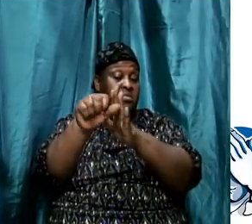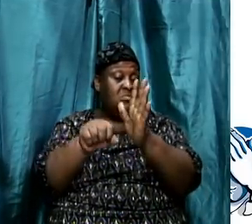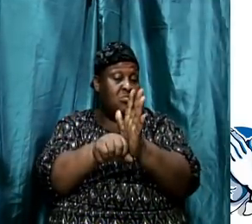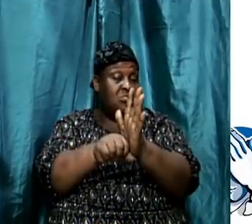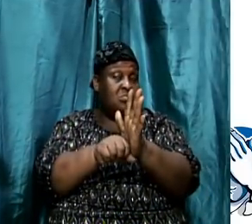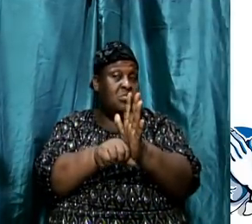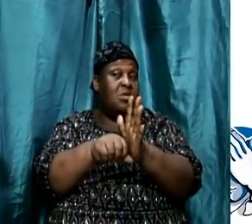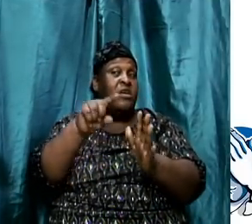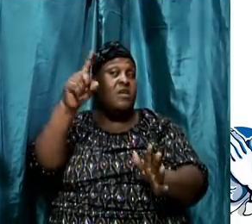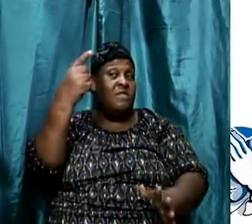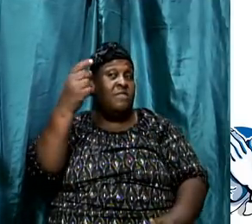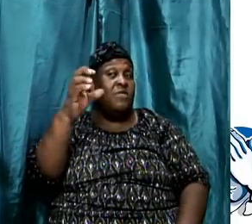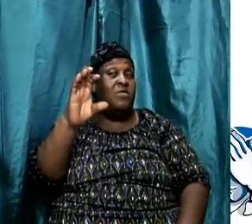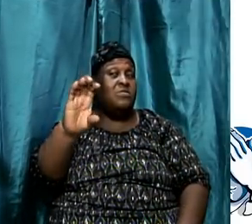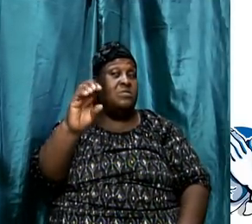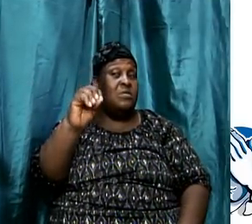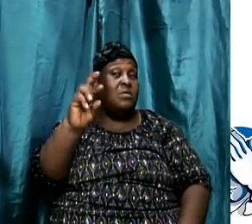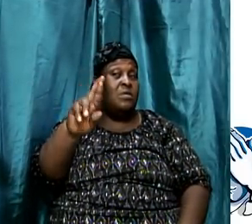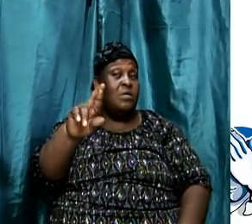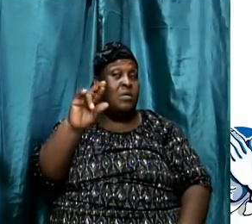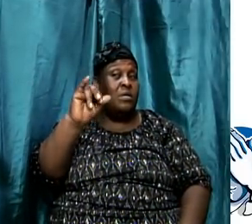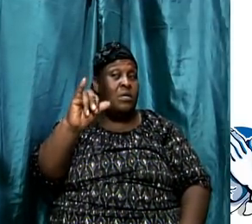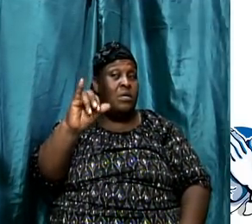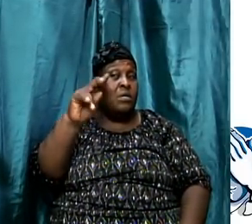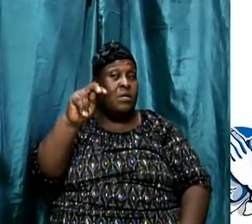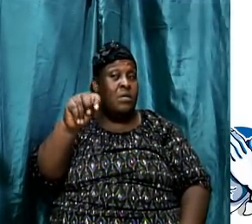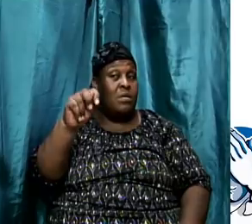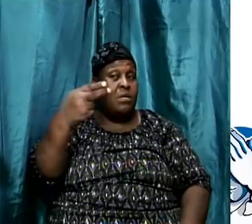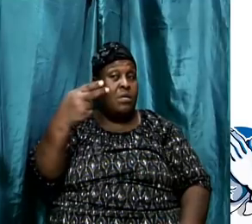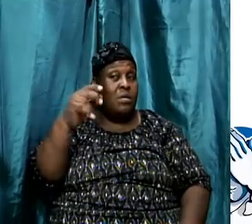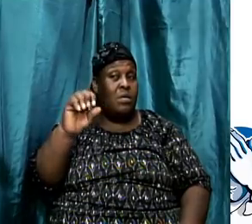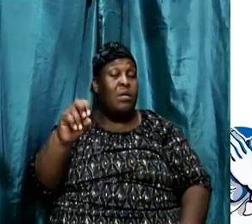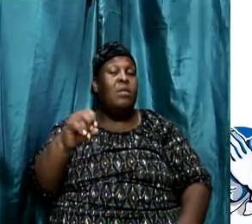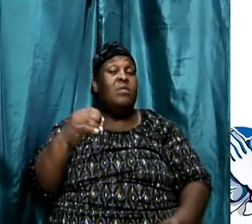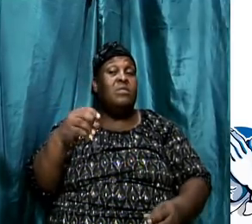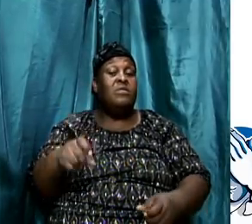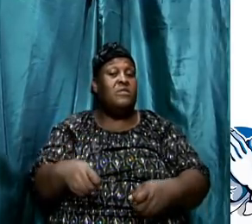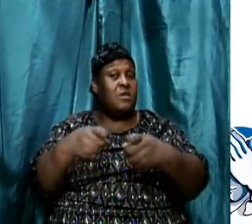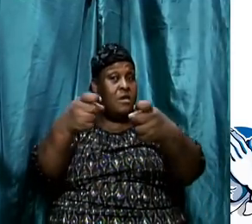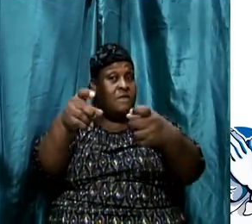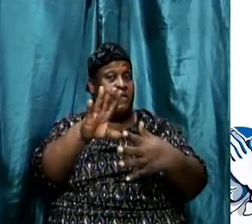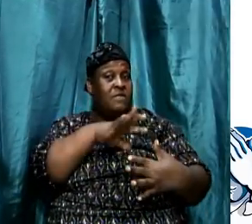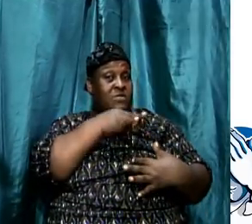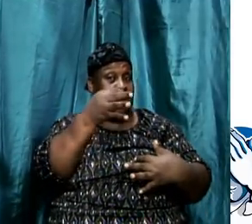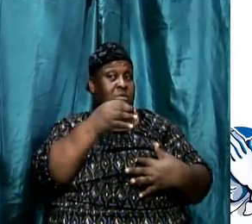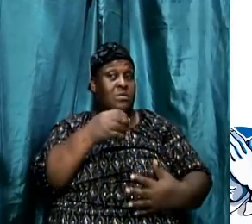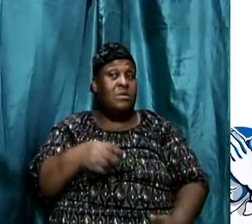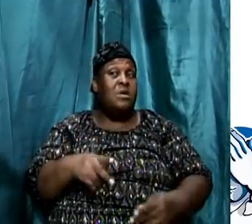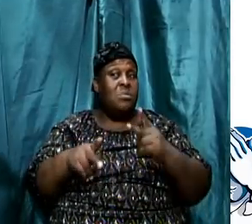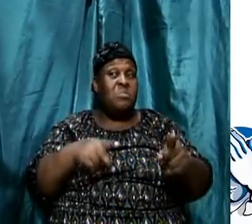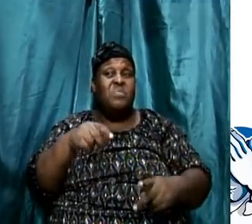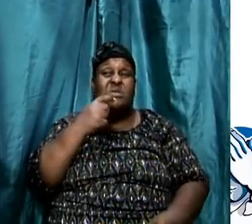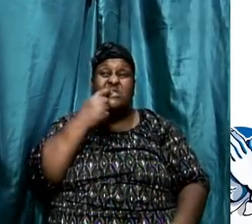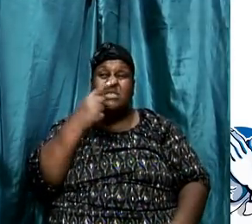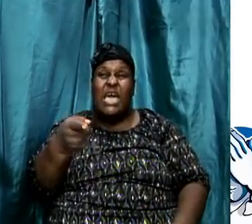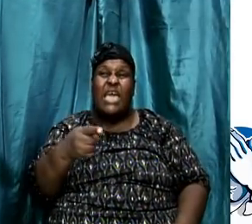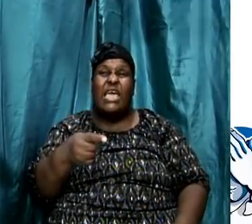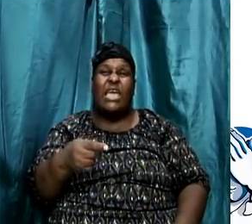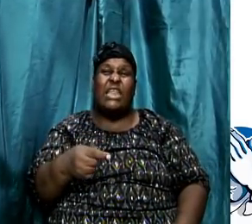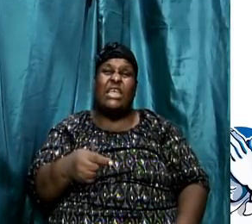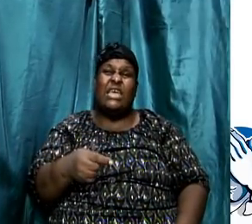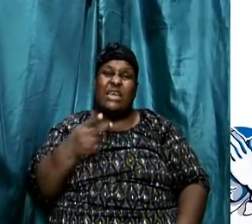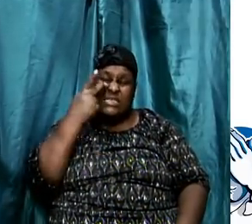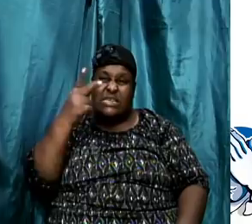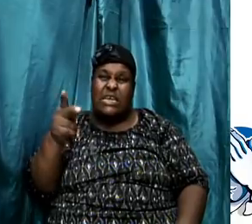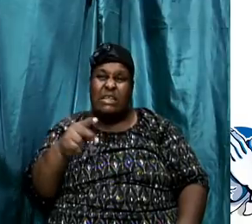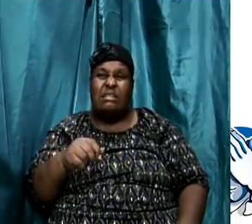1 Corinthians where Paul was talking about the gifts of the Spirit and people say, see it? The Bible did say all